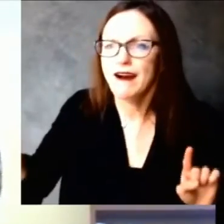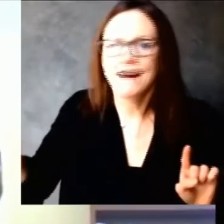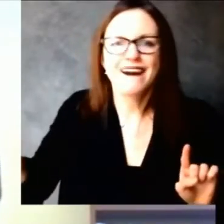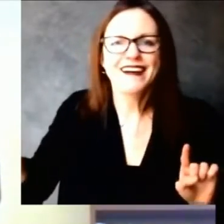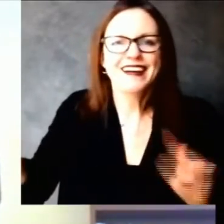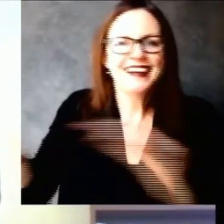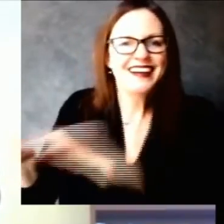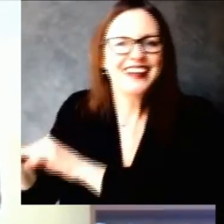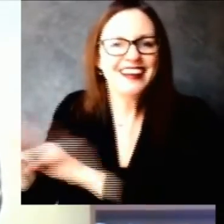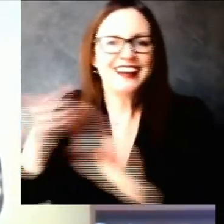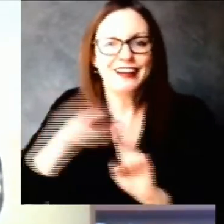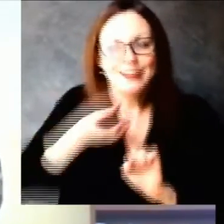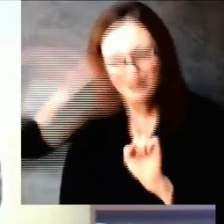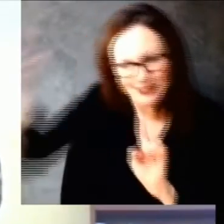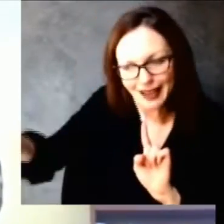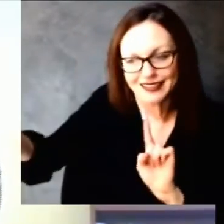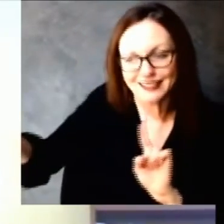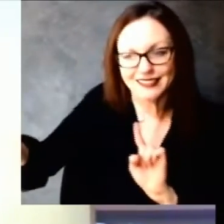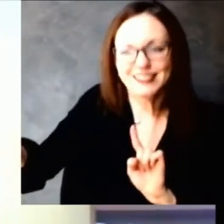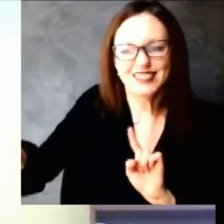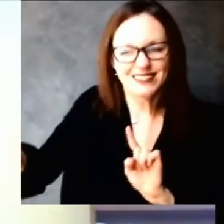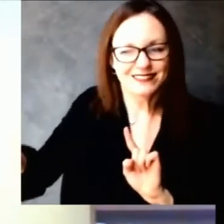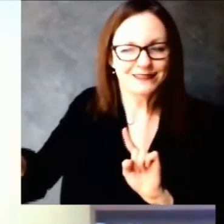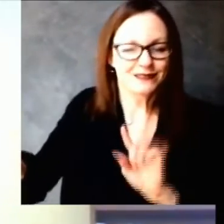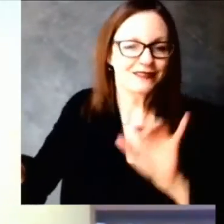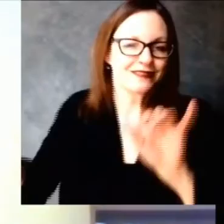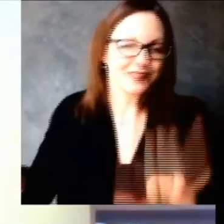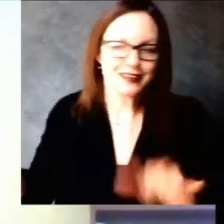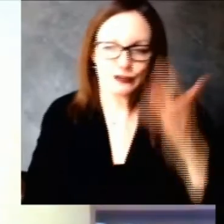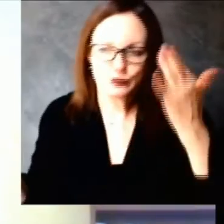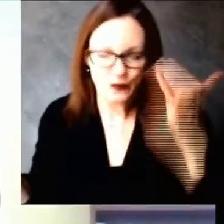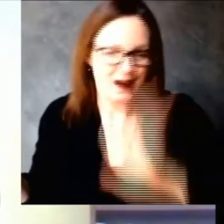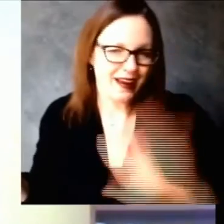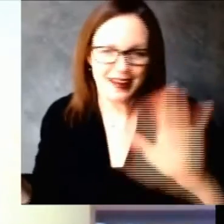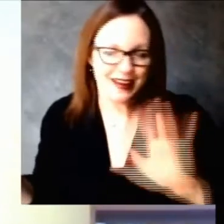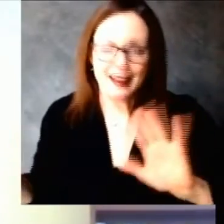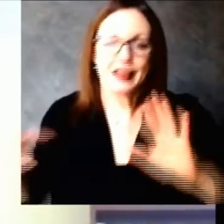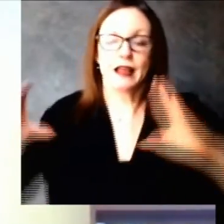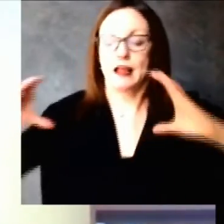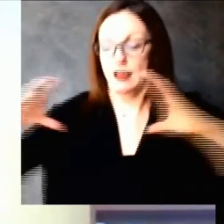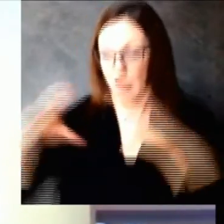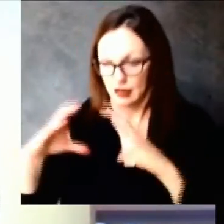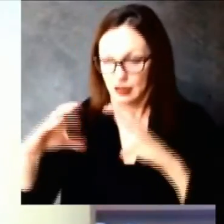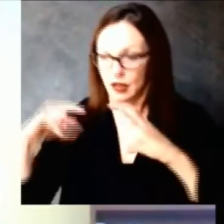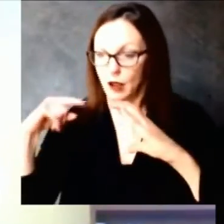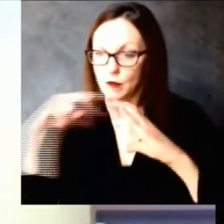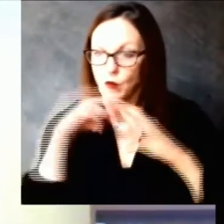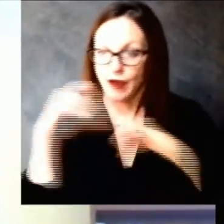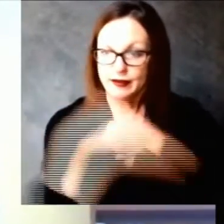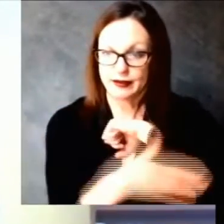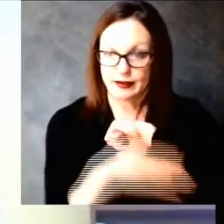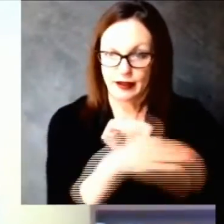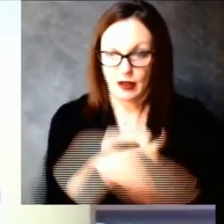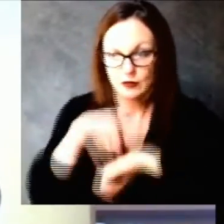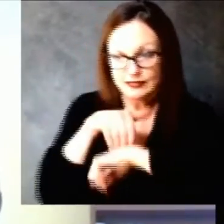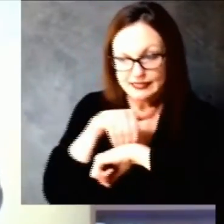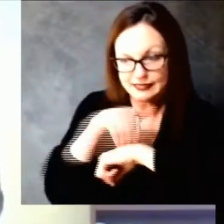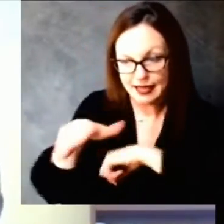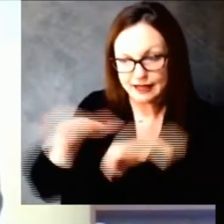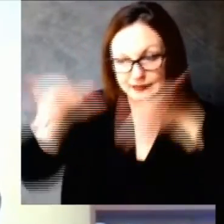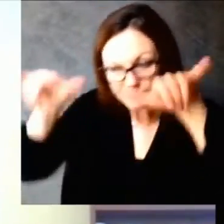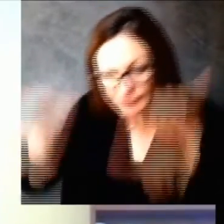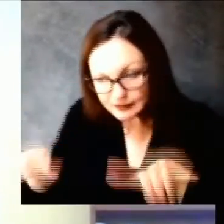going to other places and not for the residents of that county so those are a couple of things and then the third thing is really